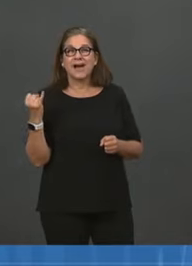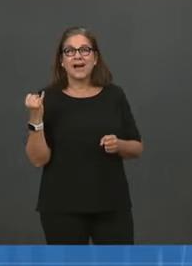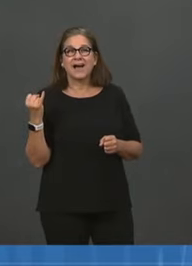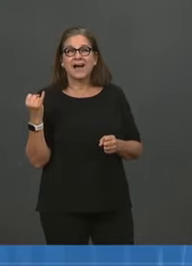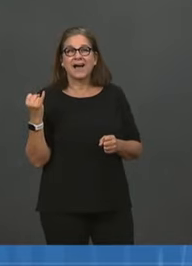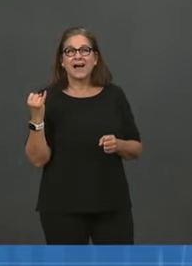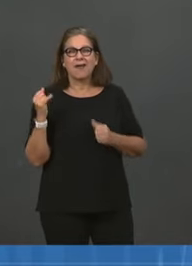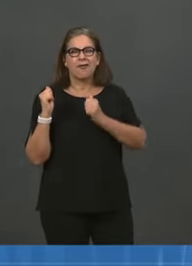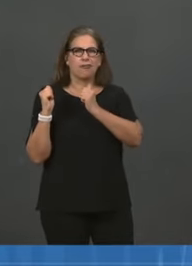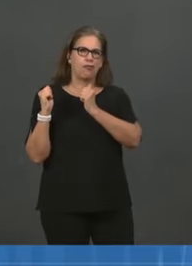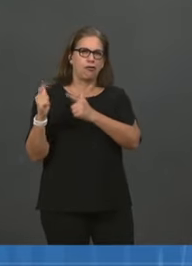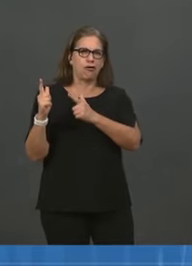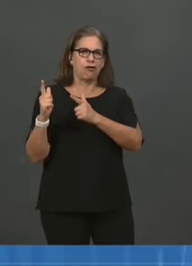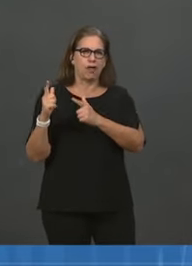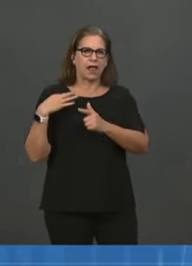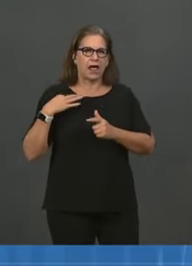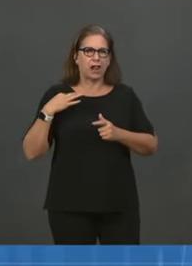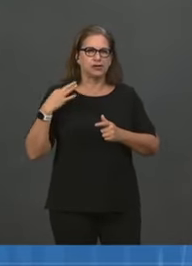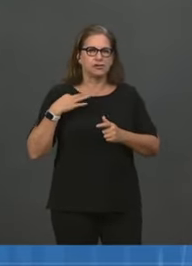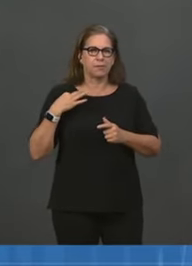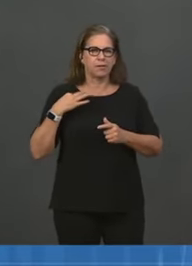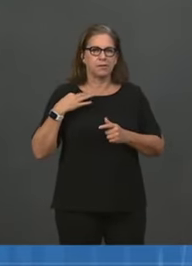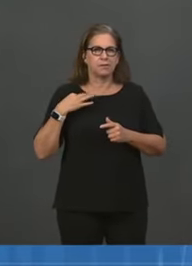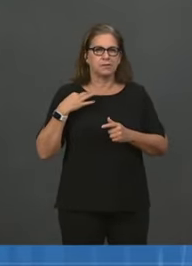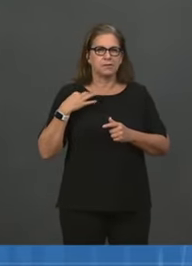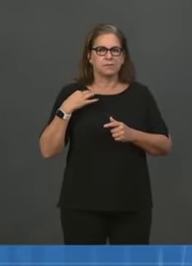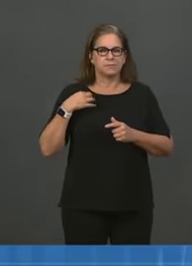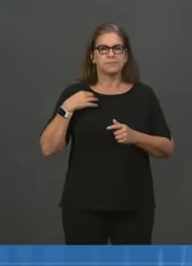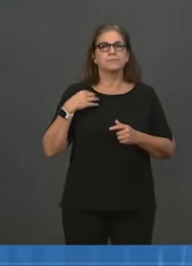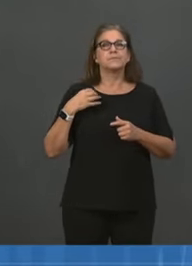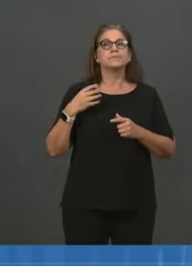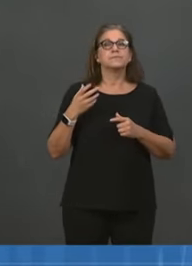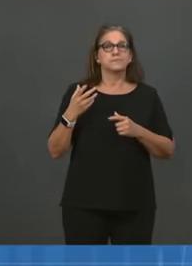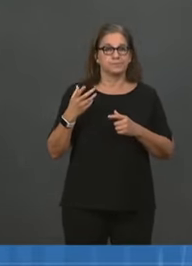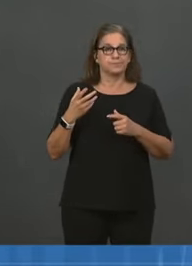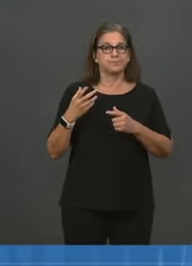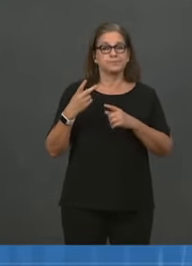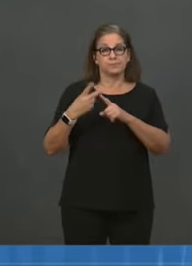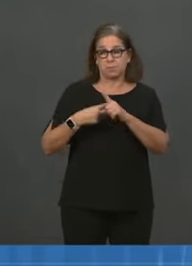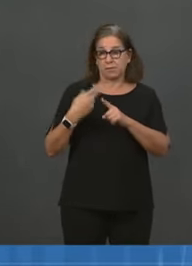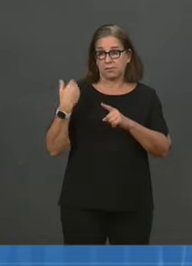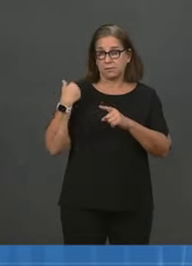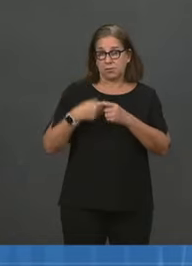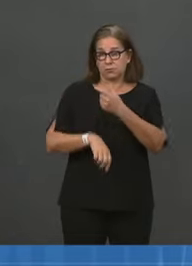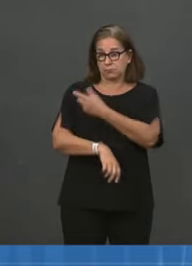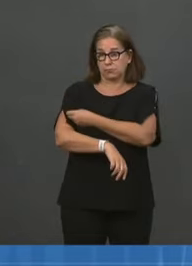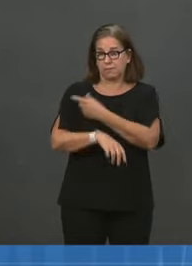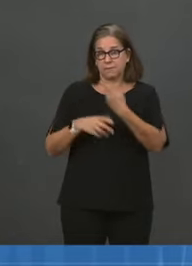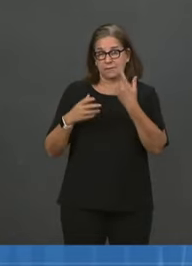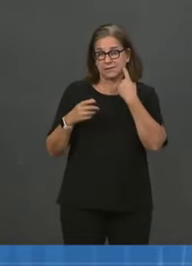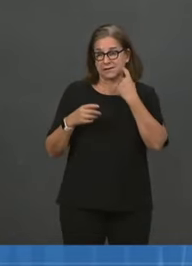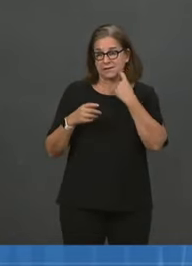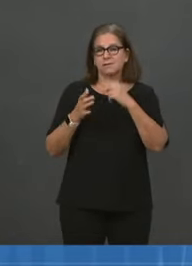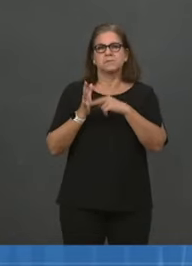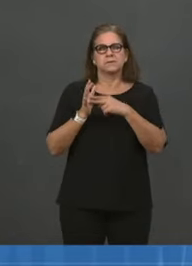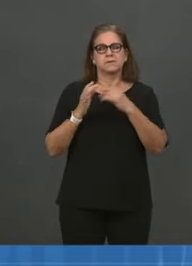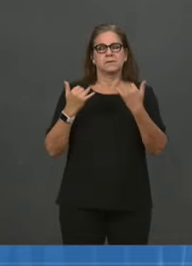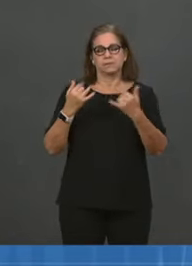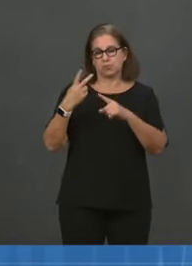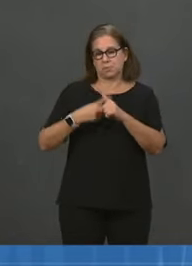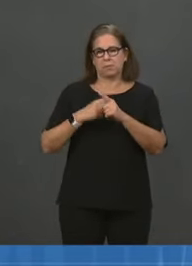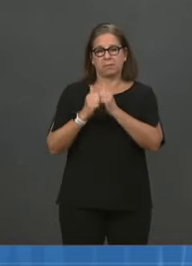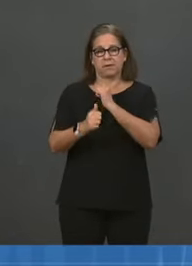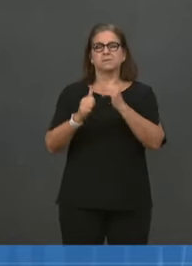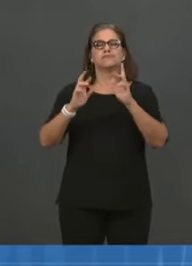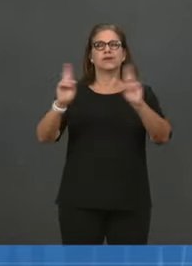months ago. So anybody who got J&J, if their dose is more than two months ago, then they are eligible for a boost. For those who got Pfizer and Moderna,